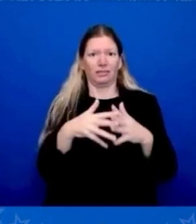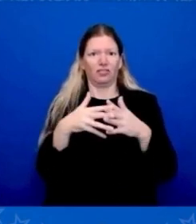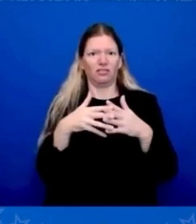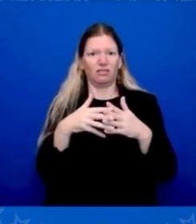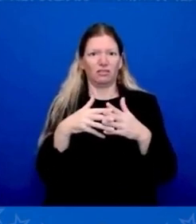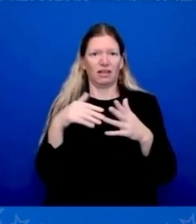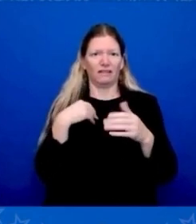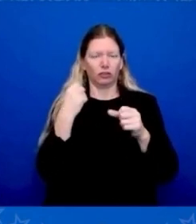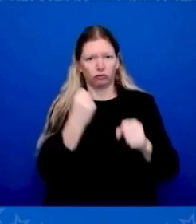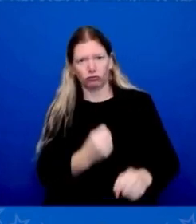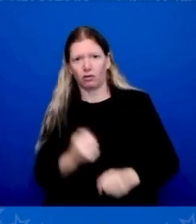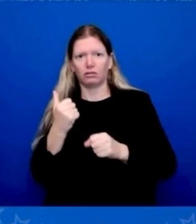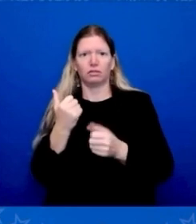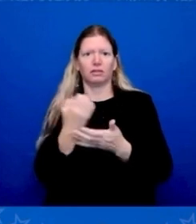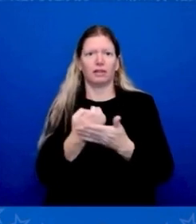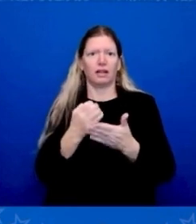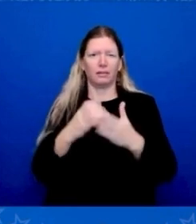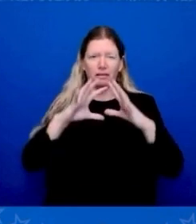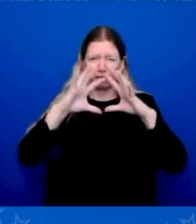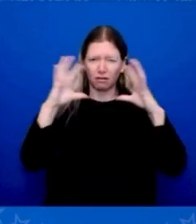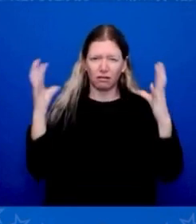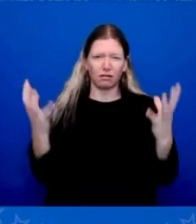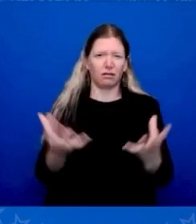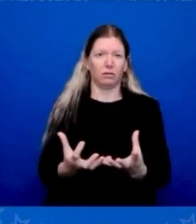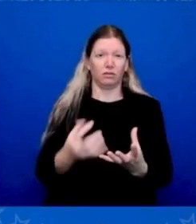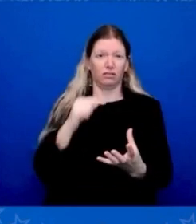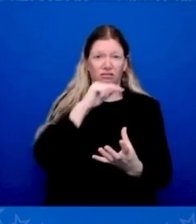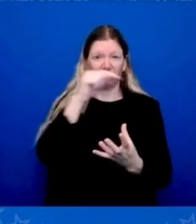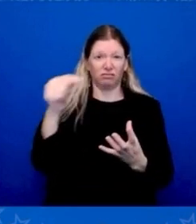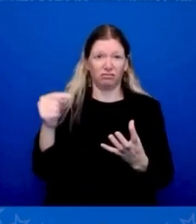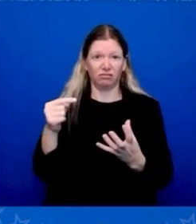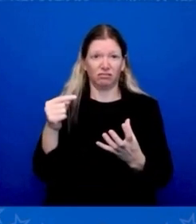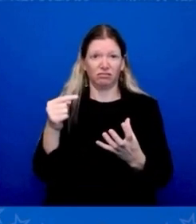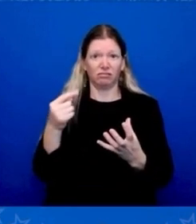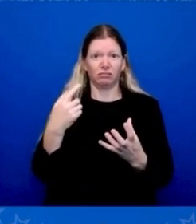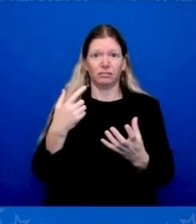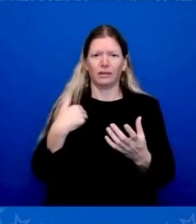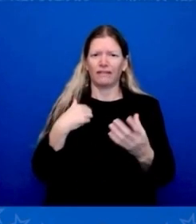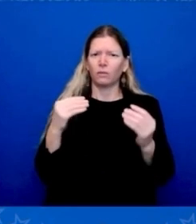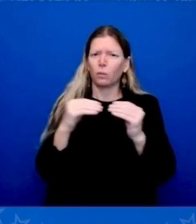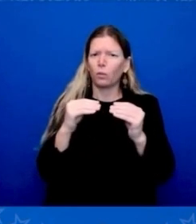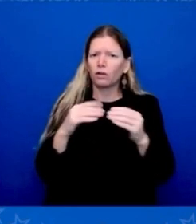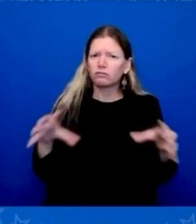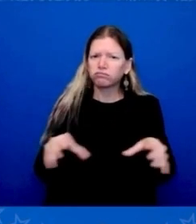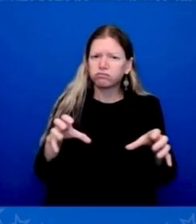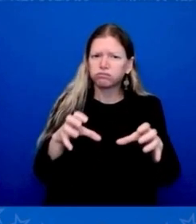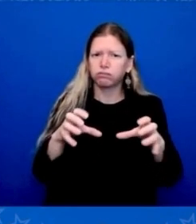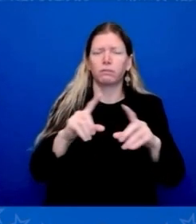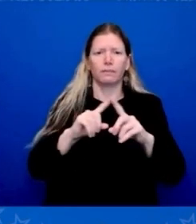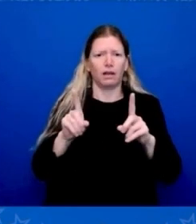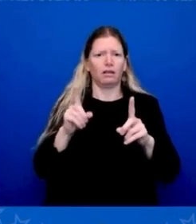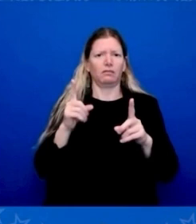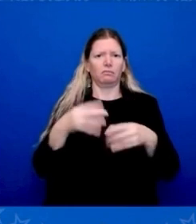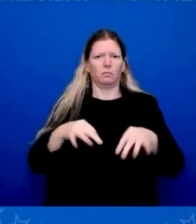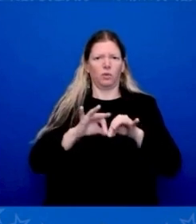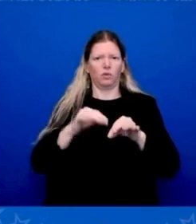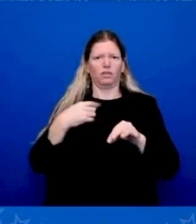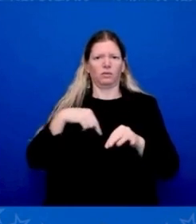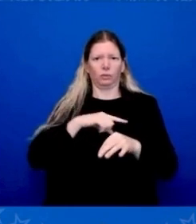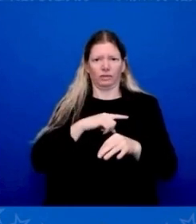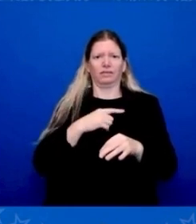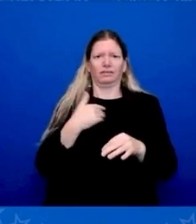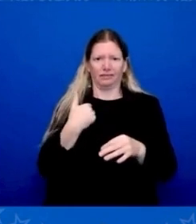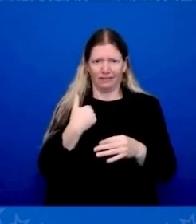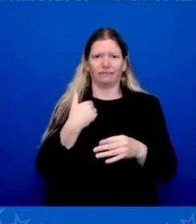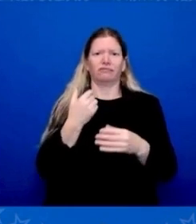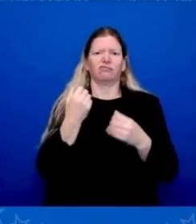Now, we've got more to do, but we have the strongest economy in the world. And one of the reasons we're doing it, we changed the mechanism how we deal with this.